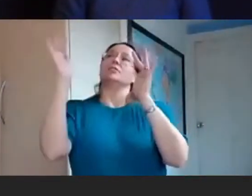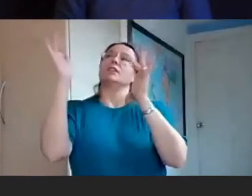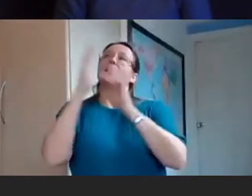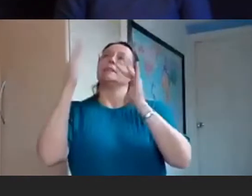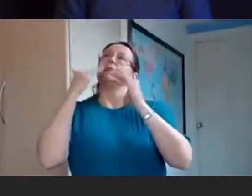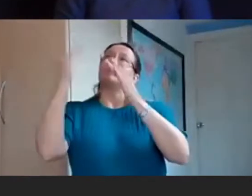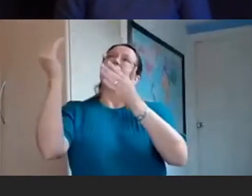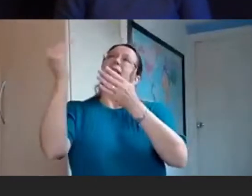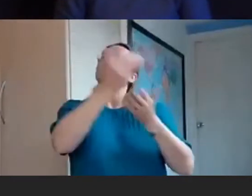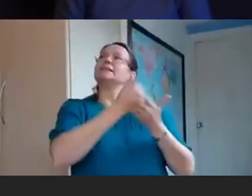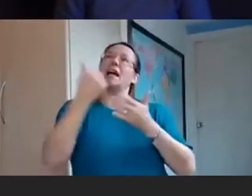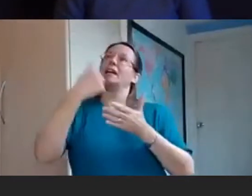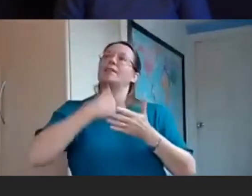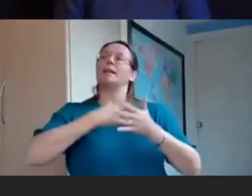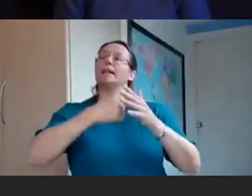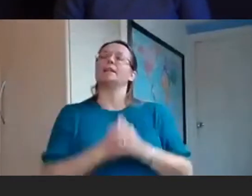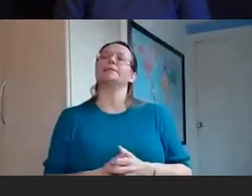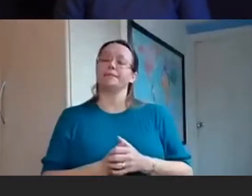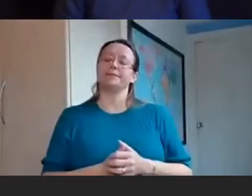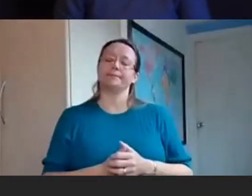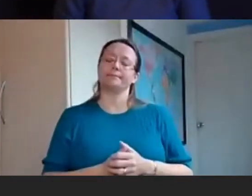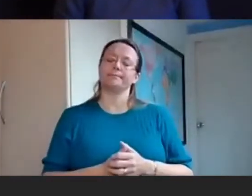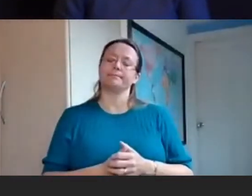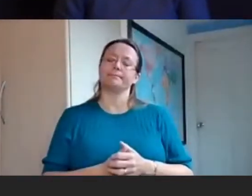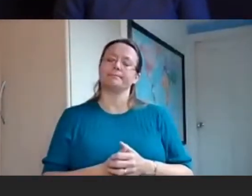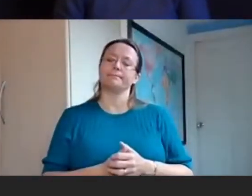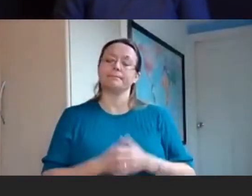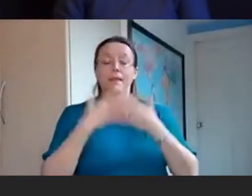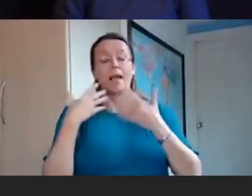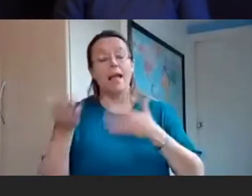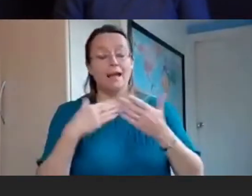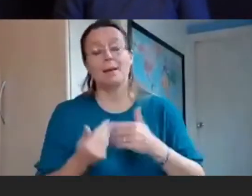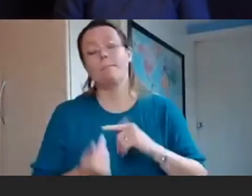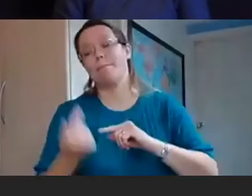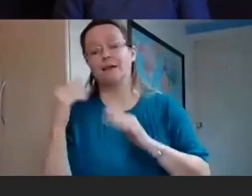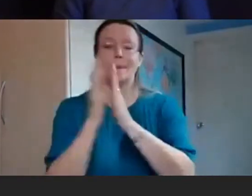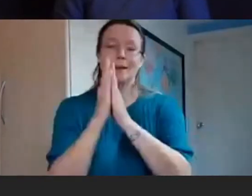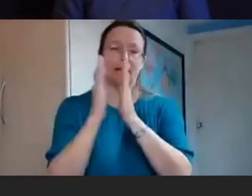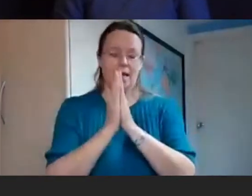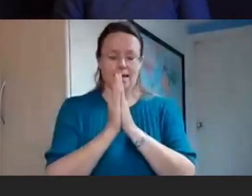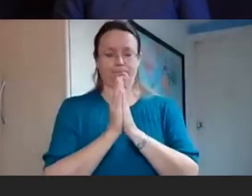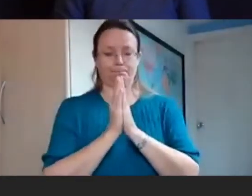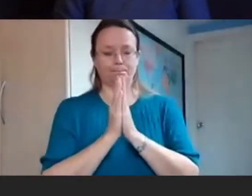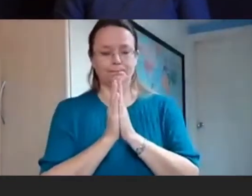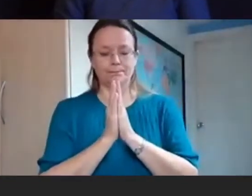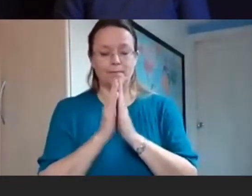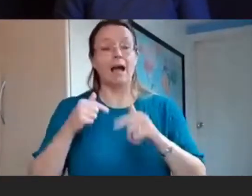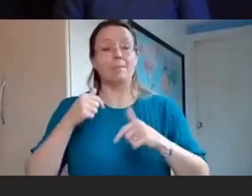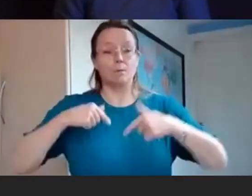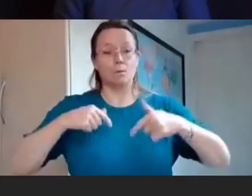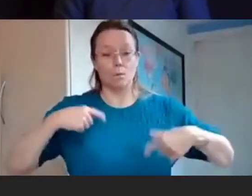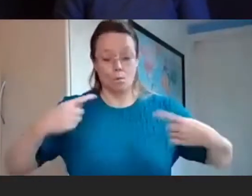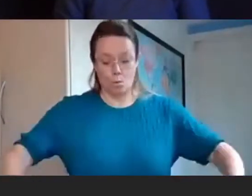So on this sunny Sunday I'm trying really hard to get out of this church. And across the room I see the minister spot me. Because I'm using a wheelchair